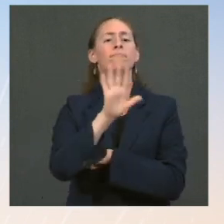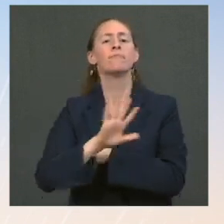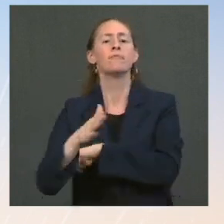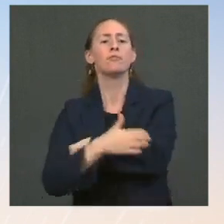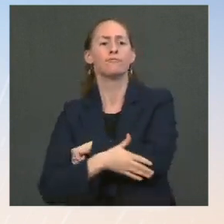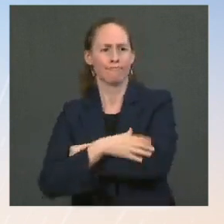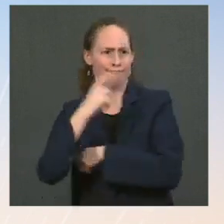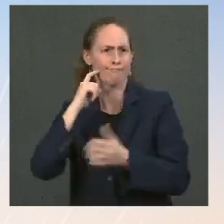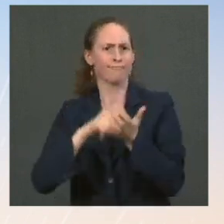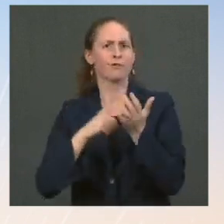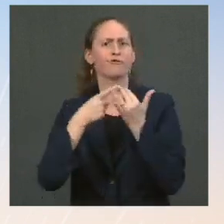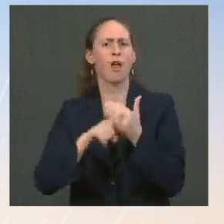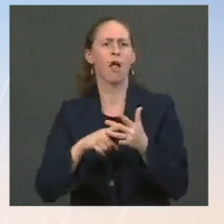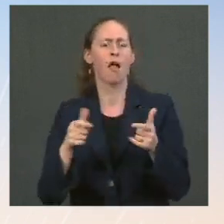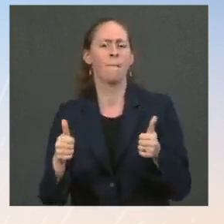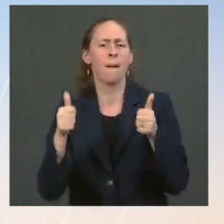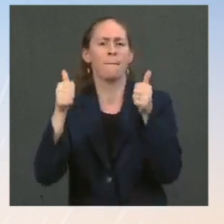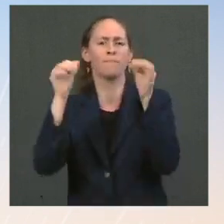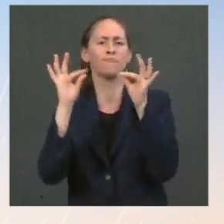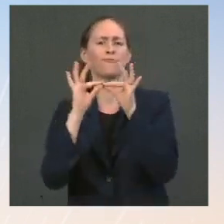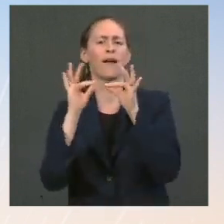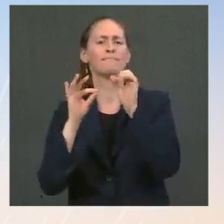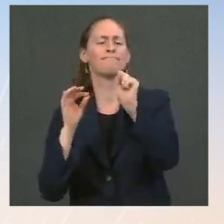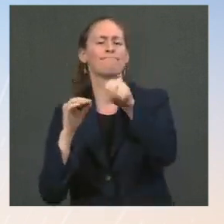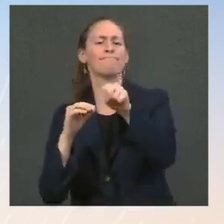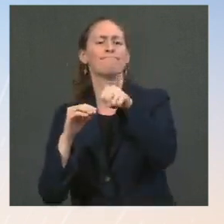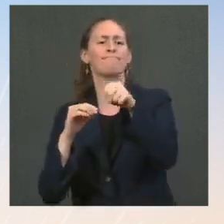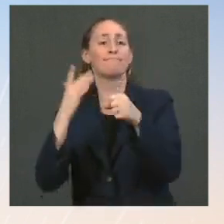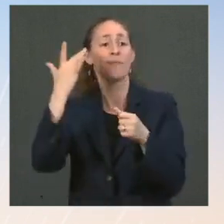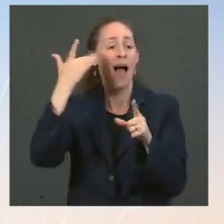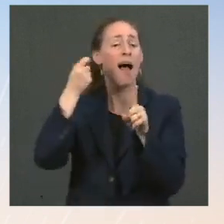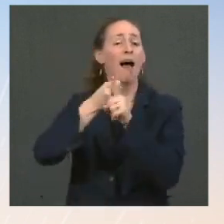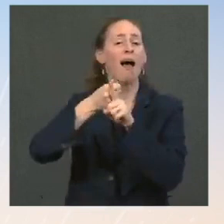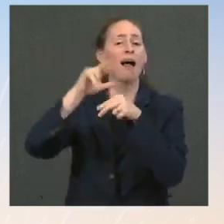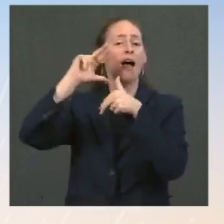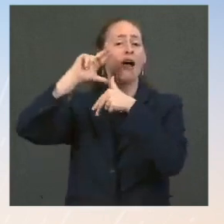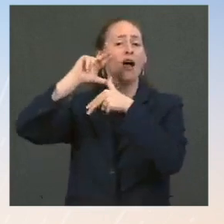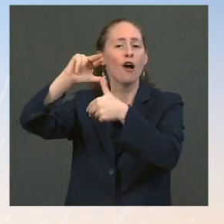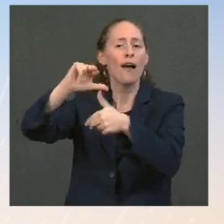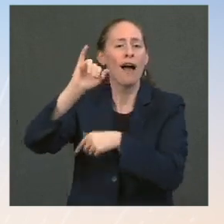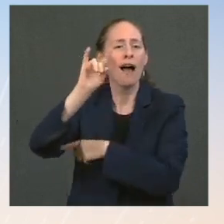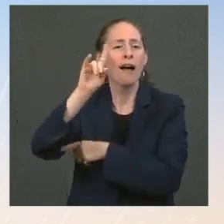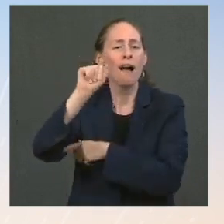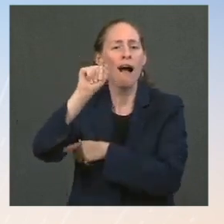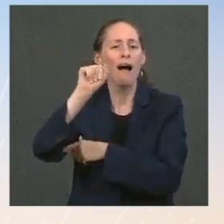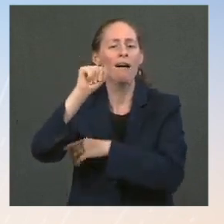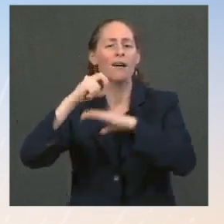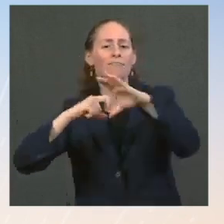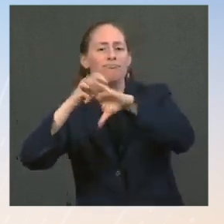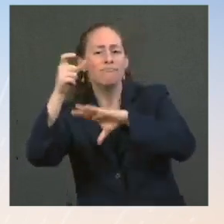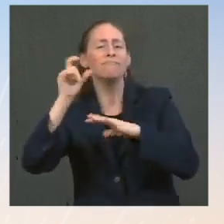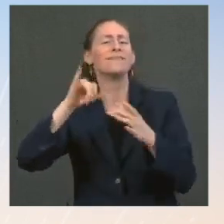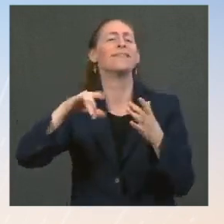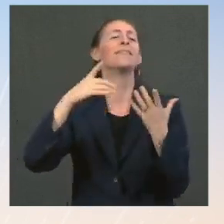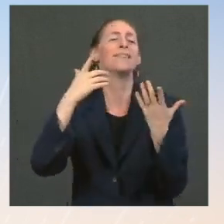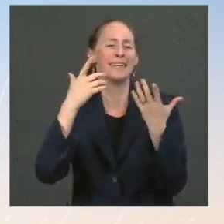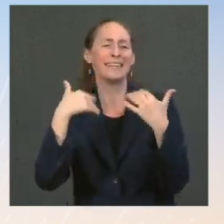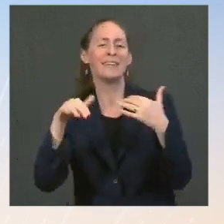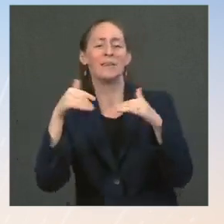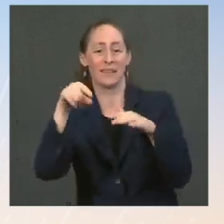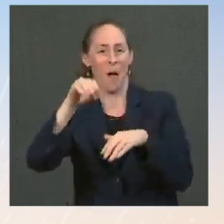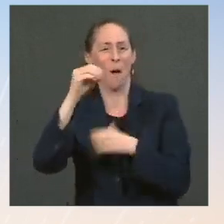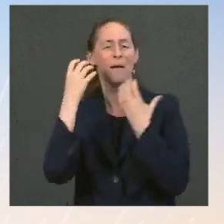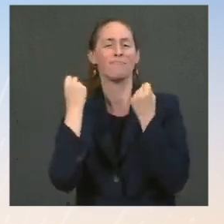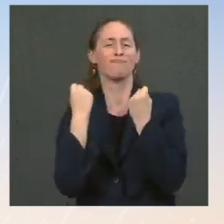in part in the wake of Hurricane Ida, because the hurricane hit a region that is a key center of the nation's oil production and refining